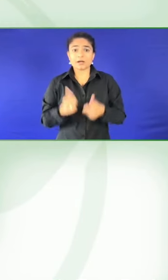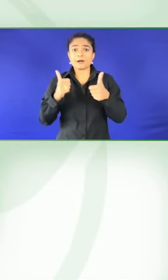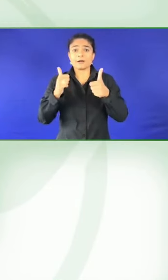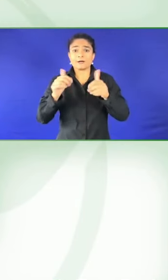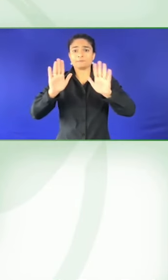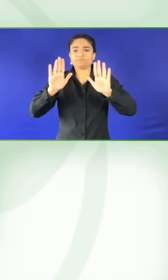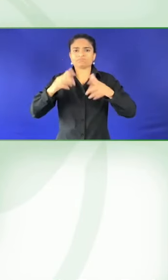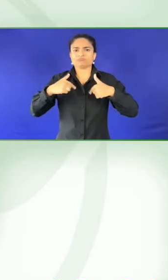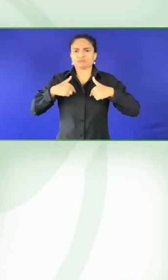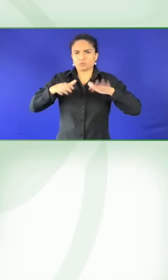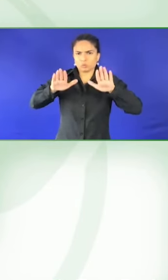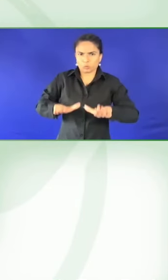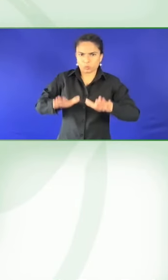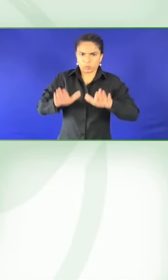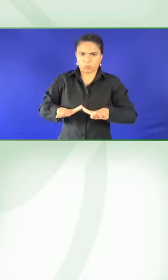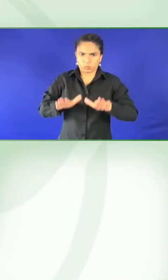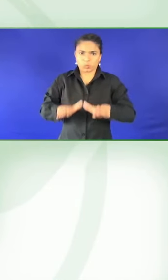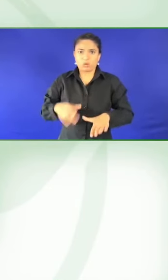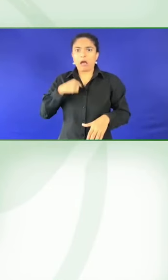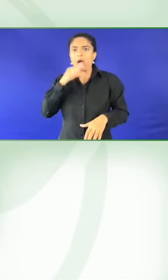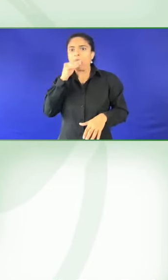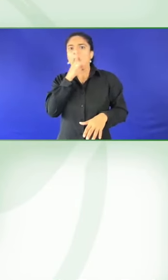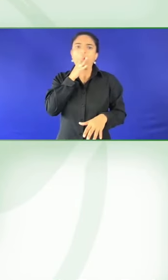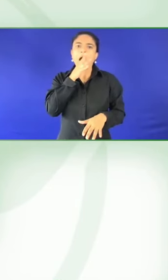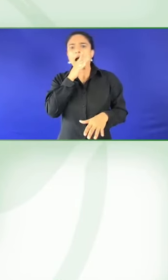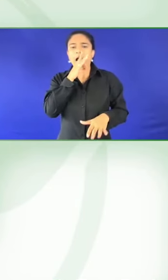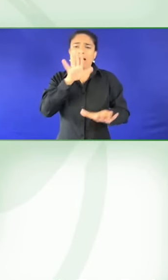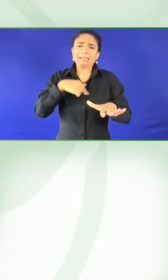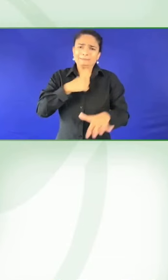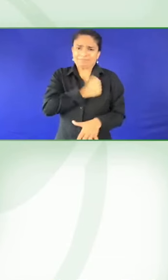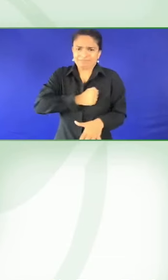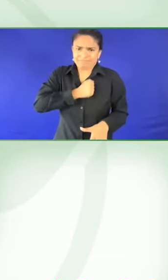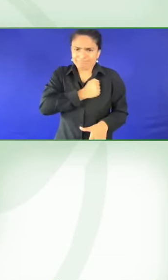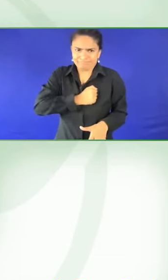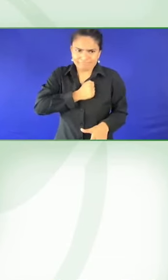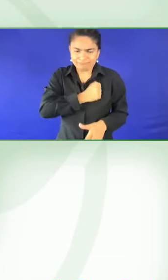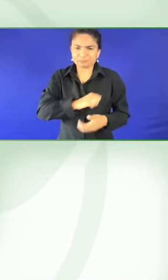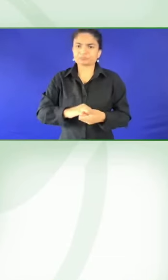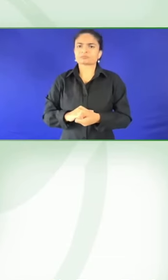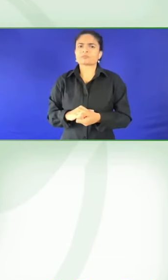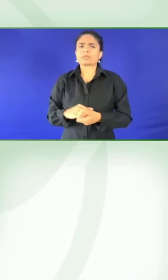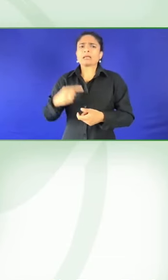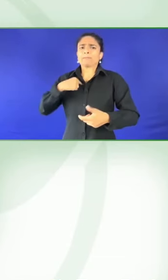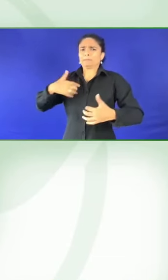local sign language and impact your local audience? Thank you.